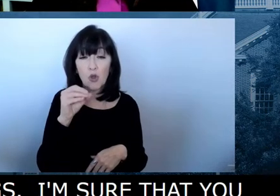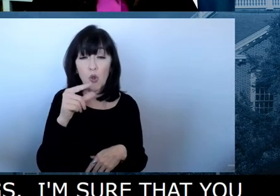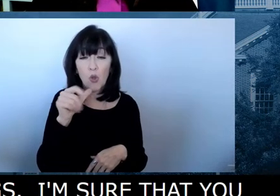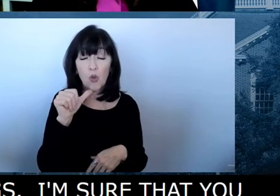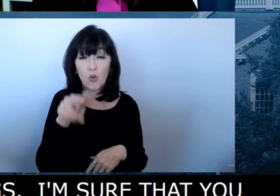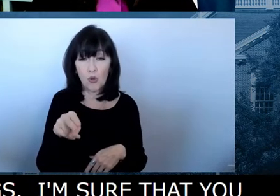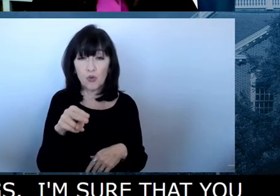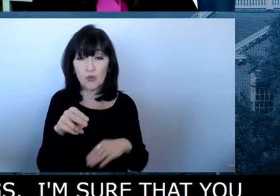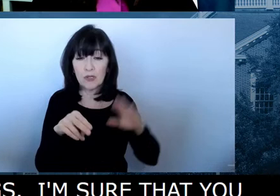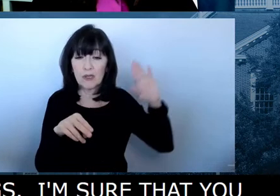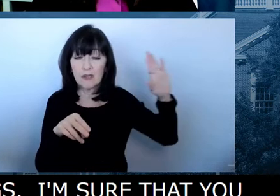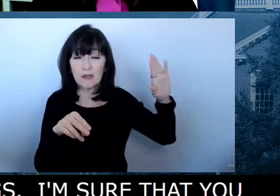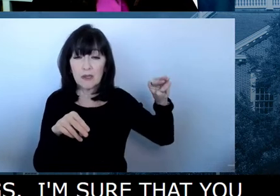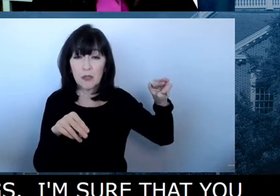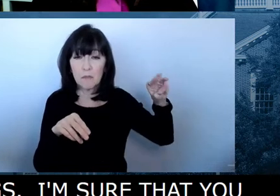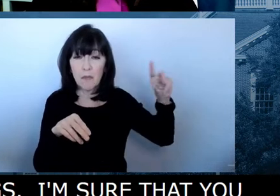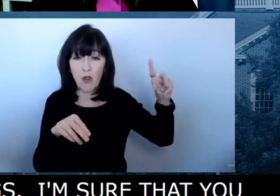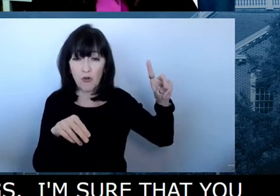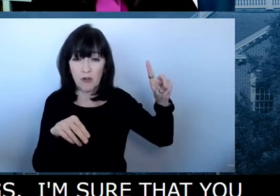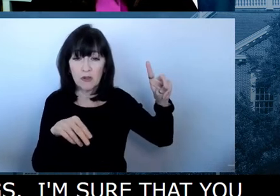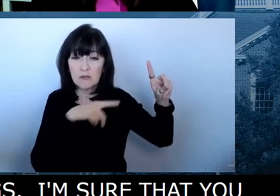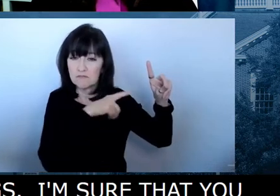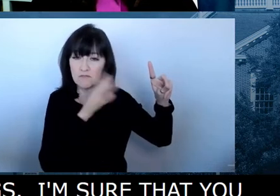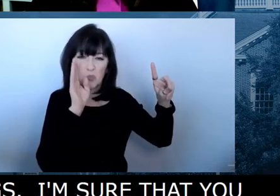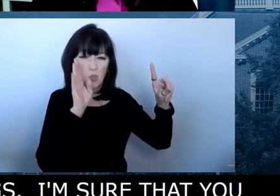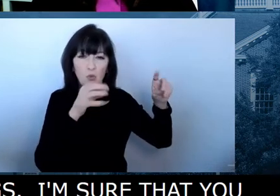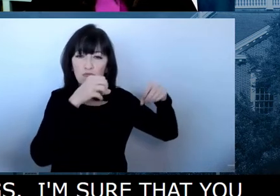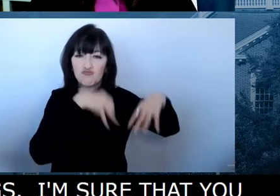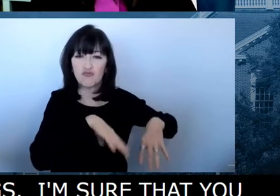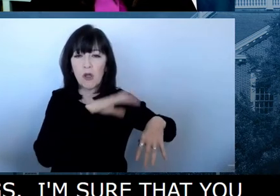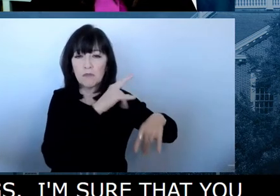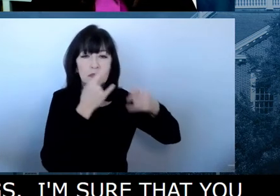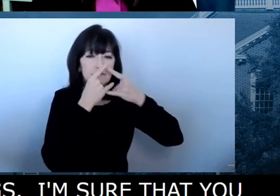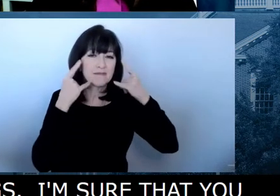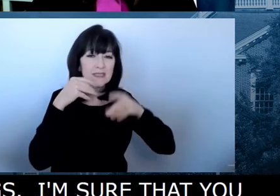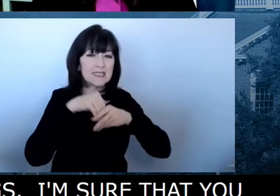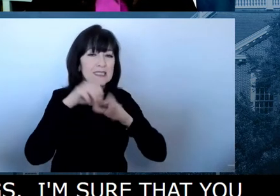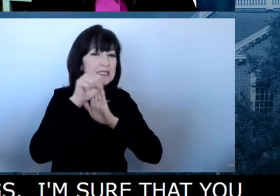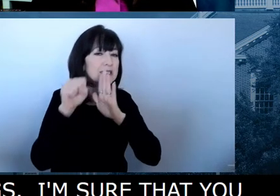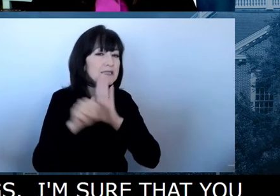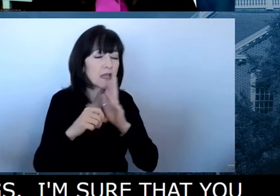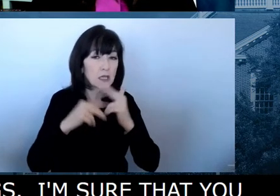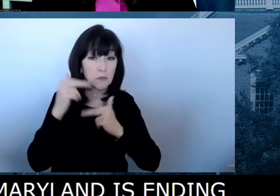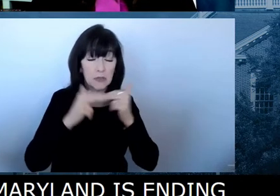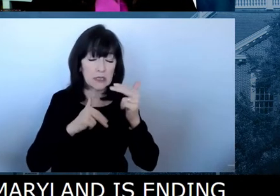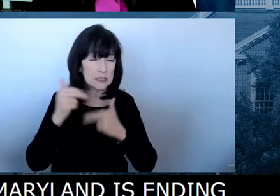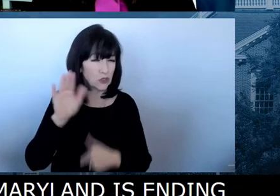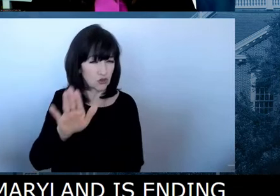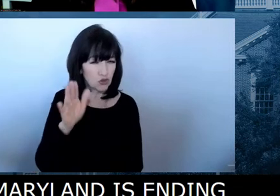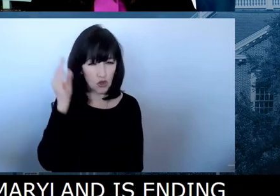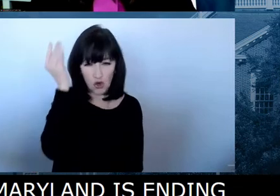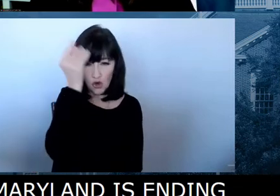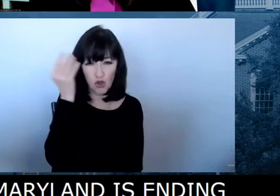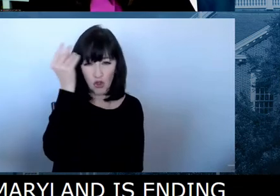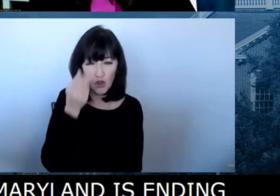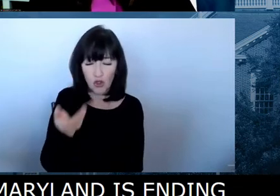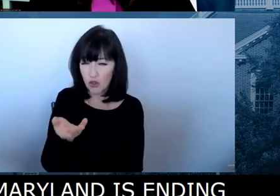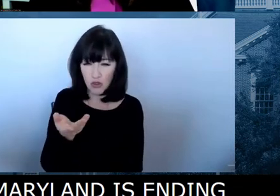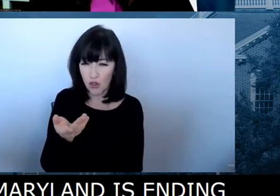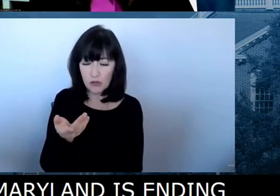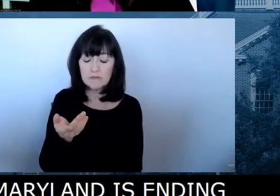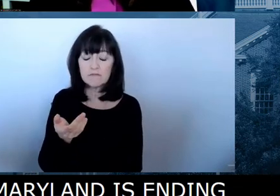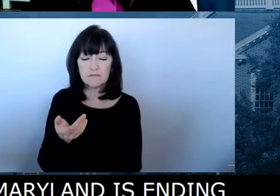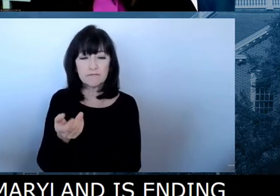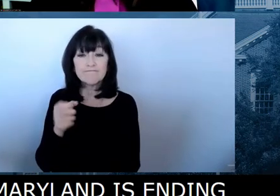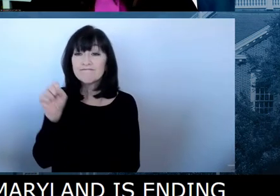status of Delaware's moving forward and kind of your thought process around that? Yeah, did see that this morning. Governor Hogan,